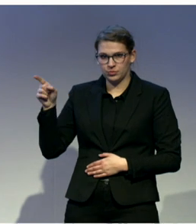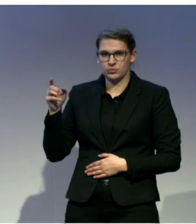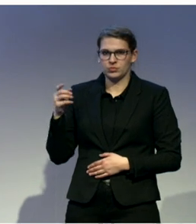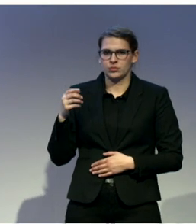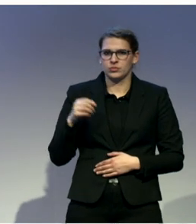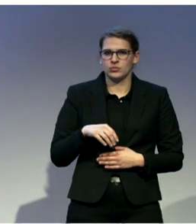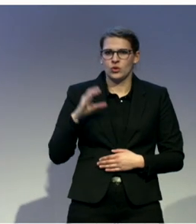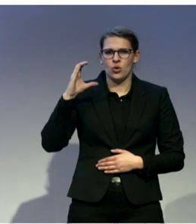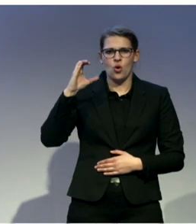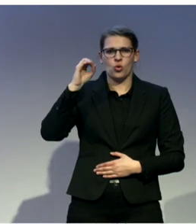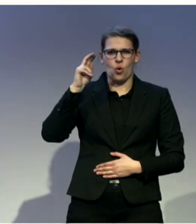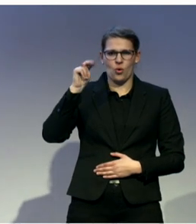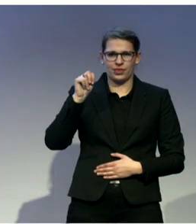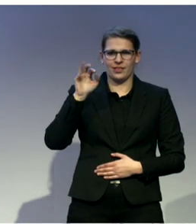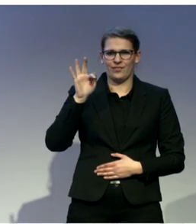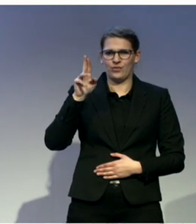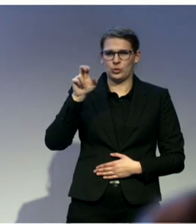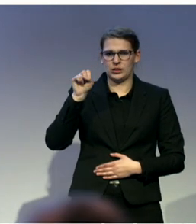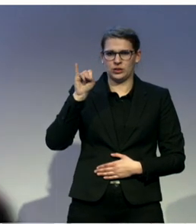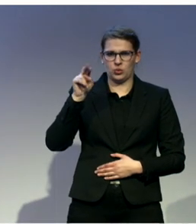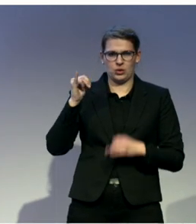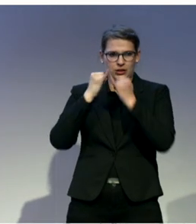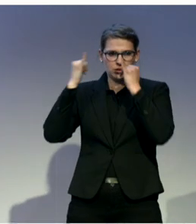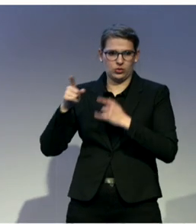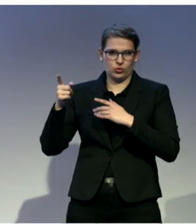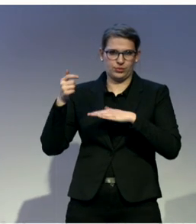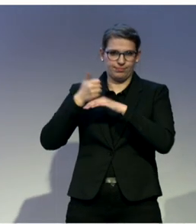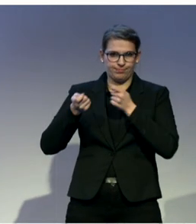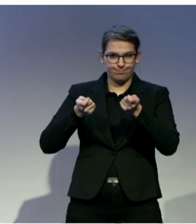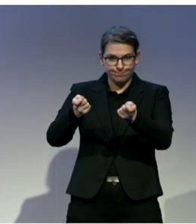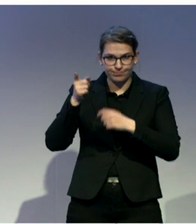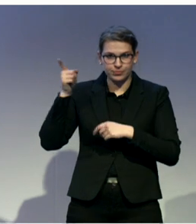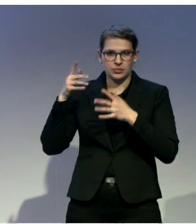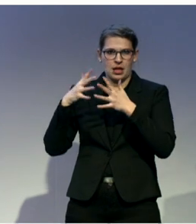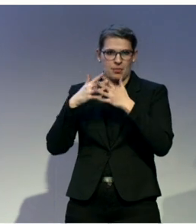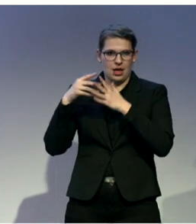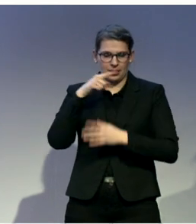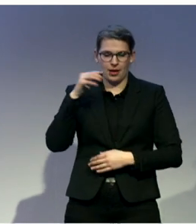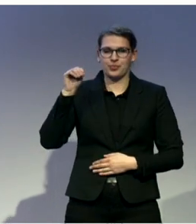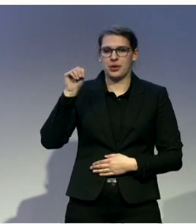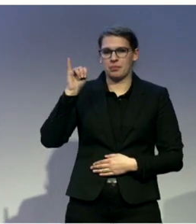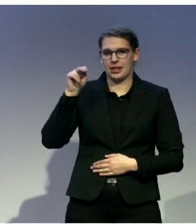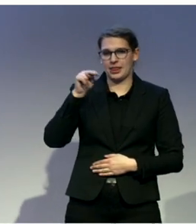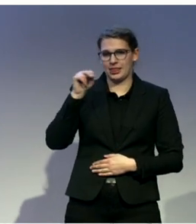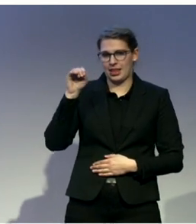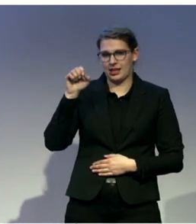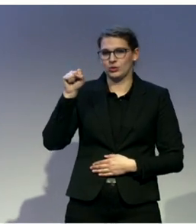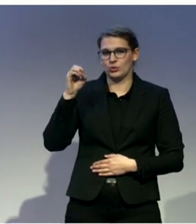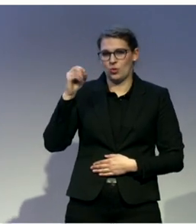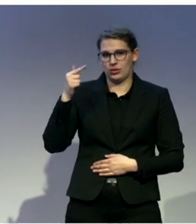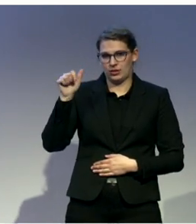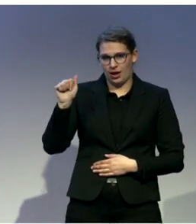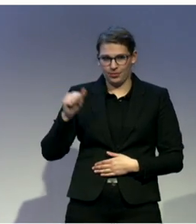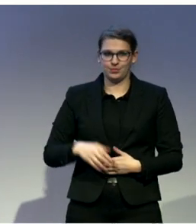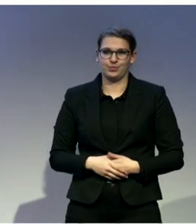in Minnesota in the United States. Just for a little background information, there are more than 500 Confucius Institutes in about